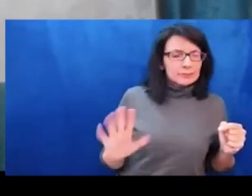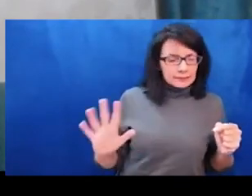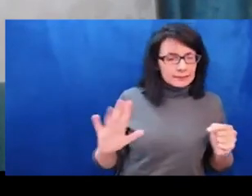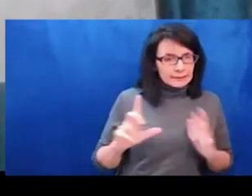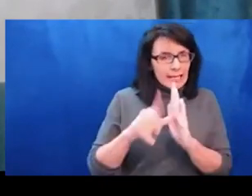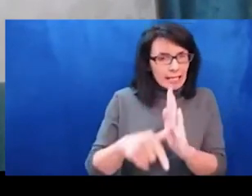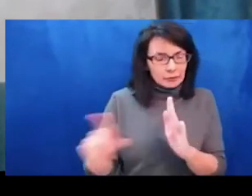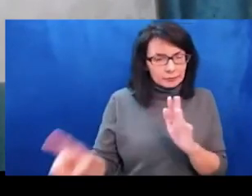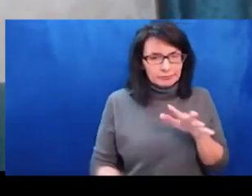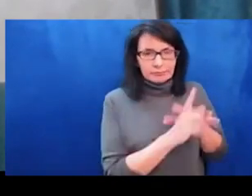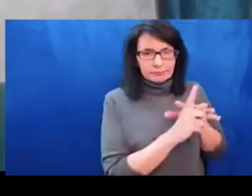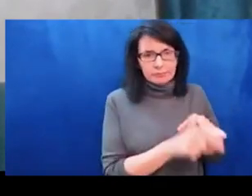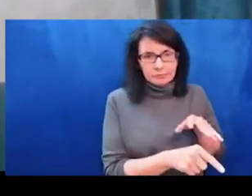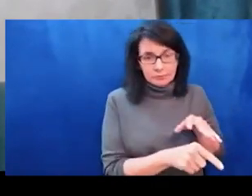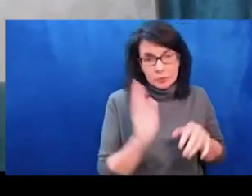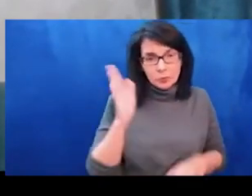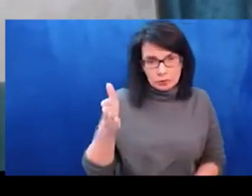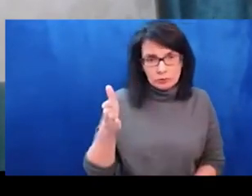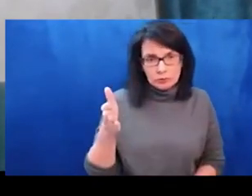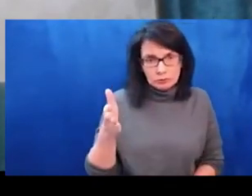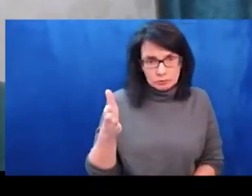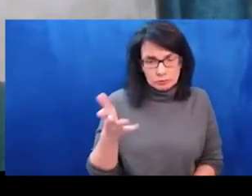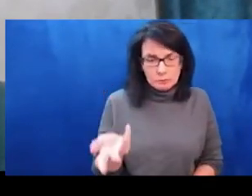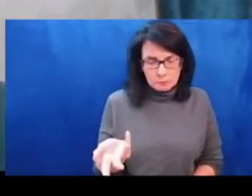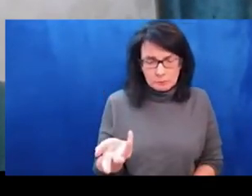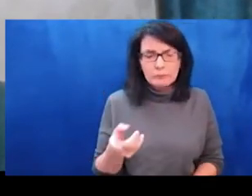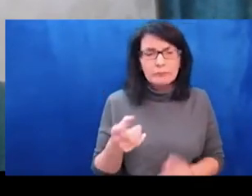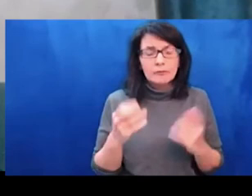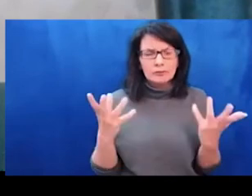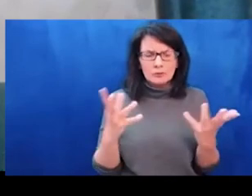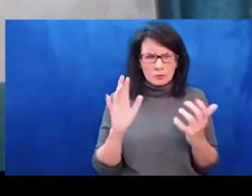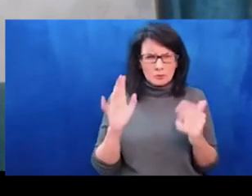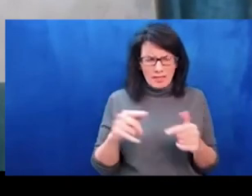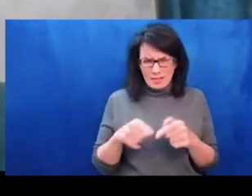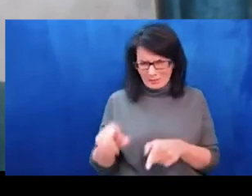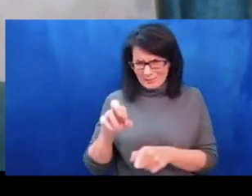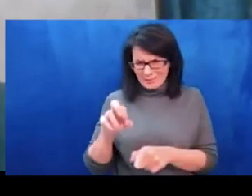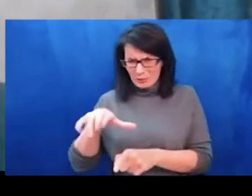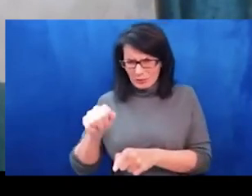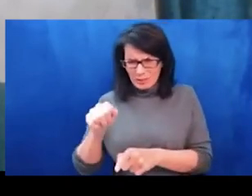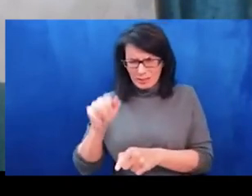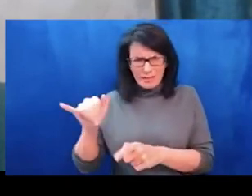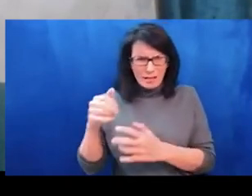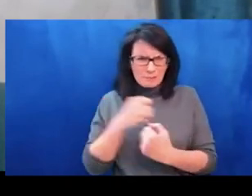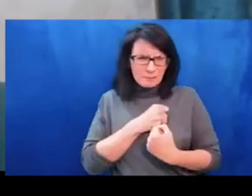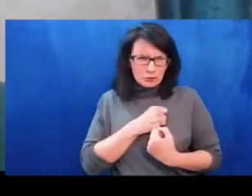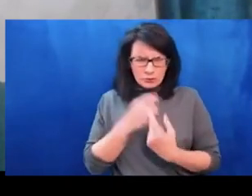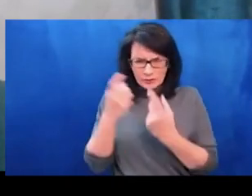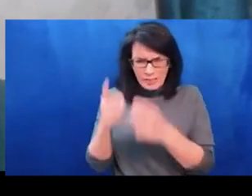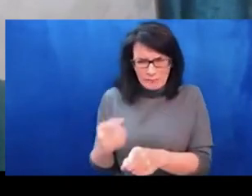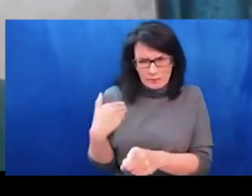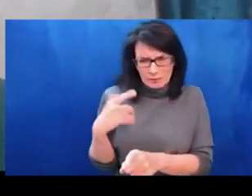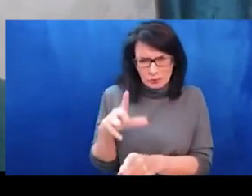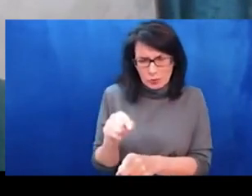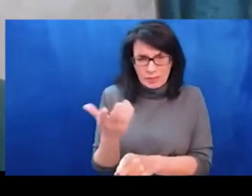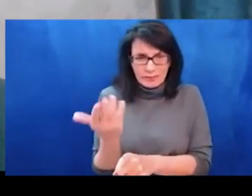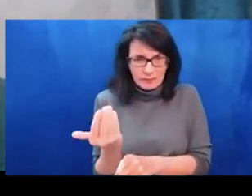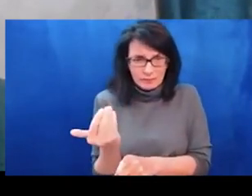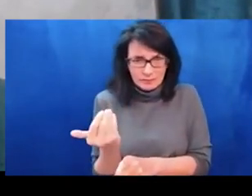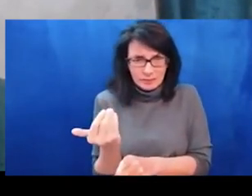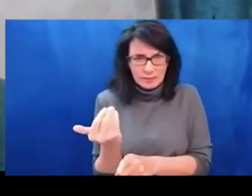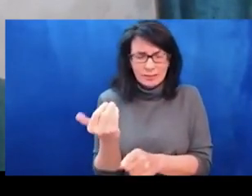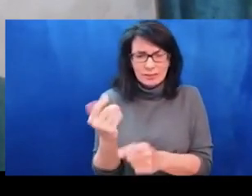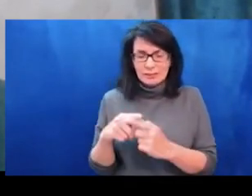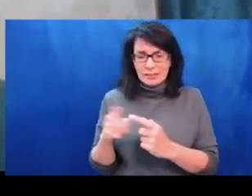some comparisons between Syria and Ukraine and highlight the links between the two contexts. My argument is probably